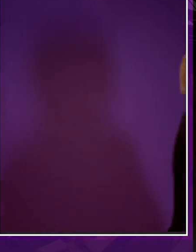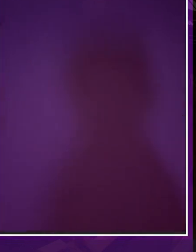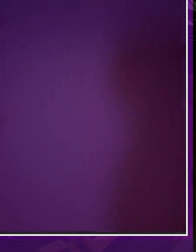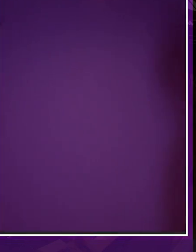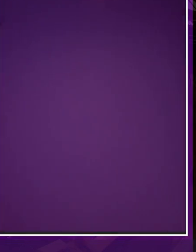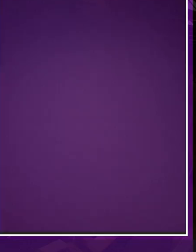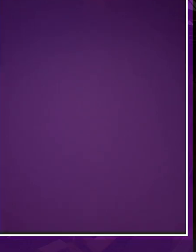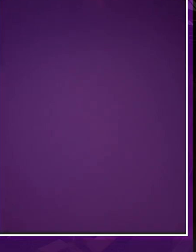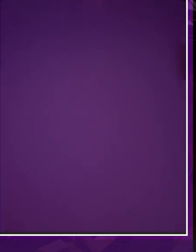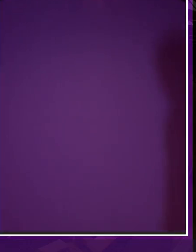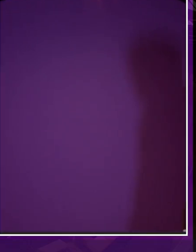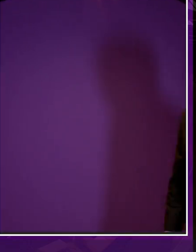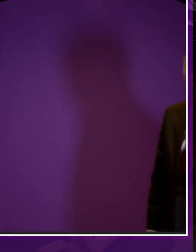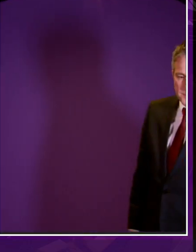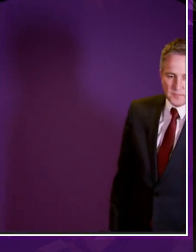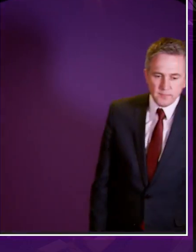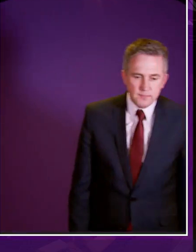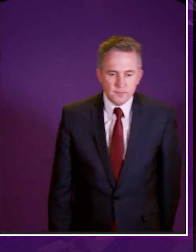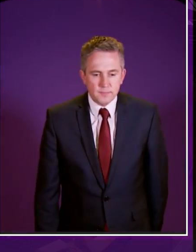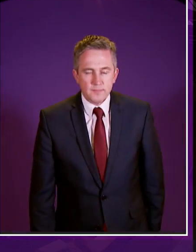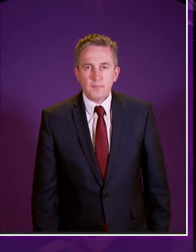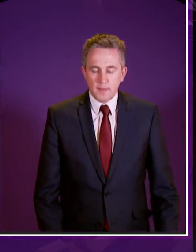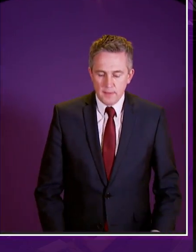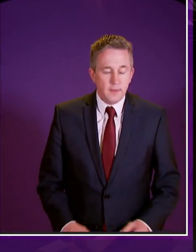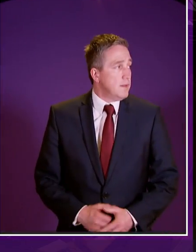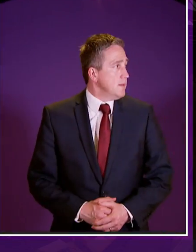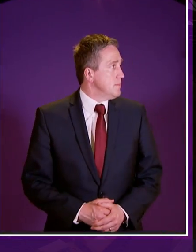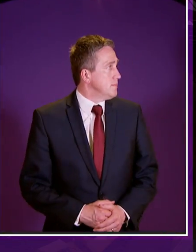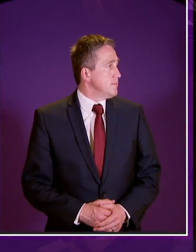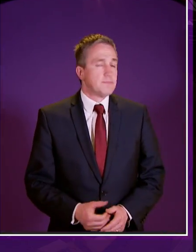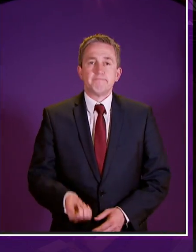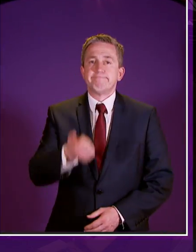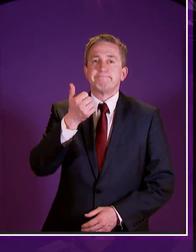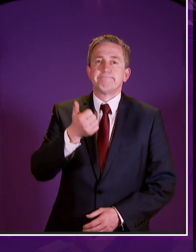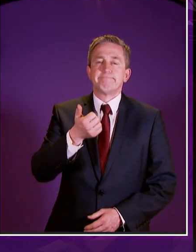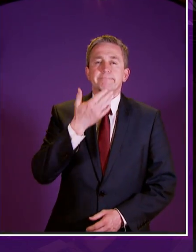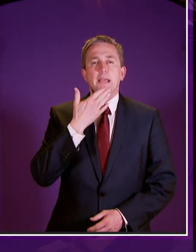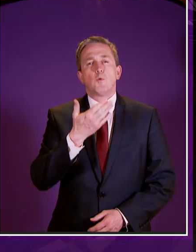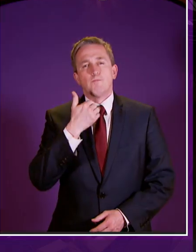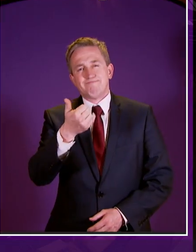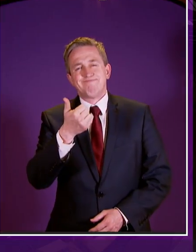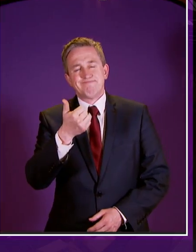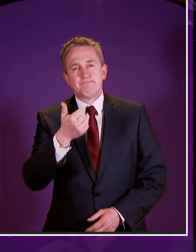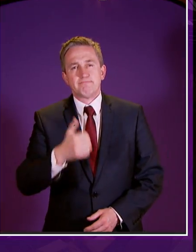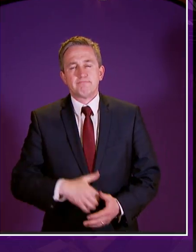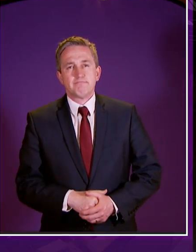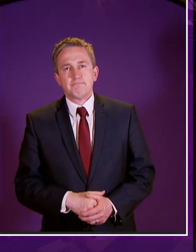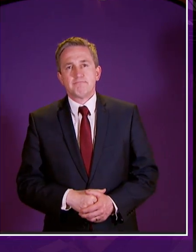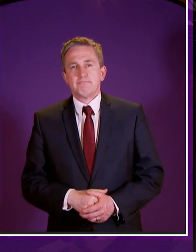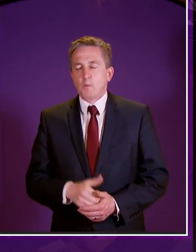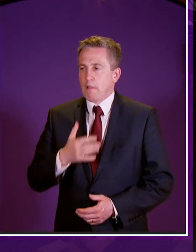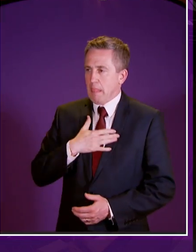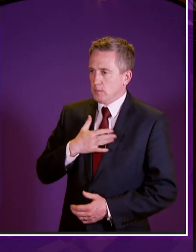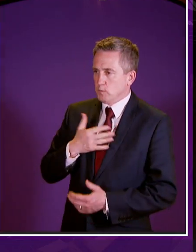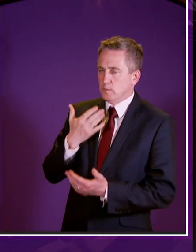we call jeremy balfour around five minutes please mr balfour thank you deputy president can i start as others have started uh by